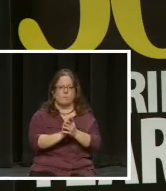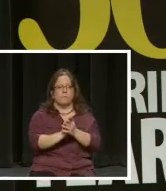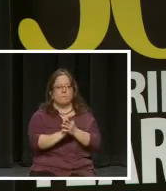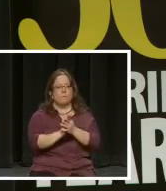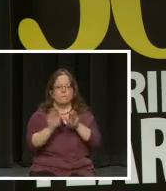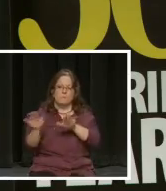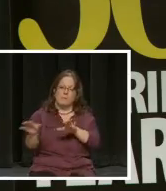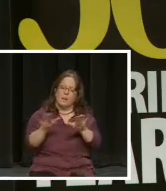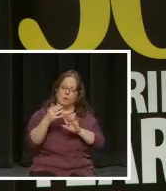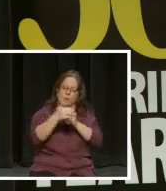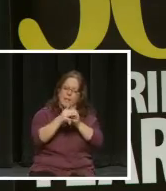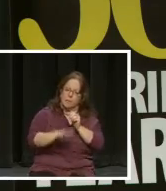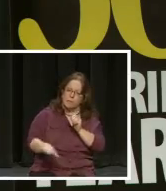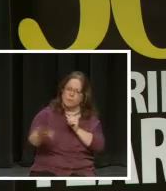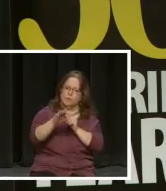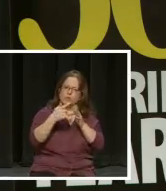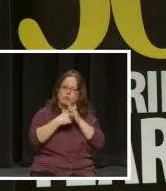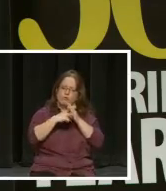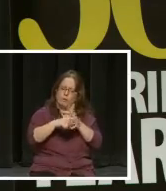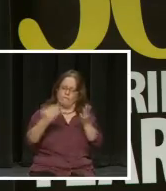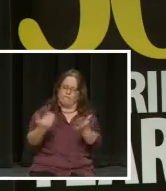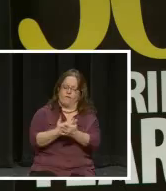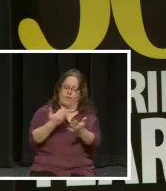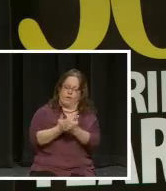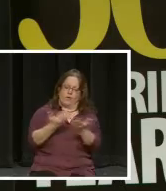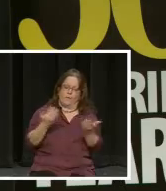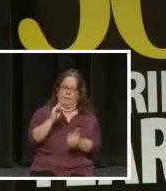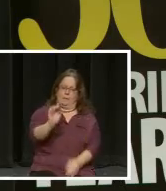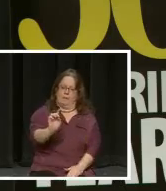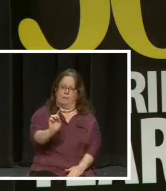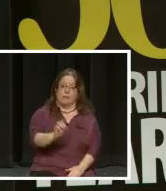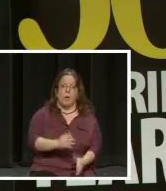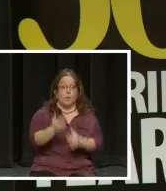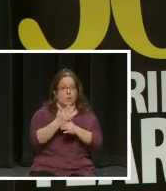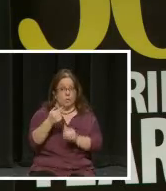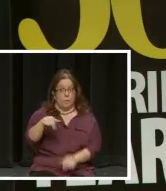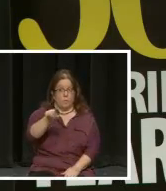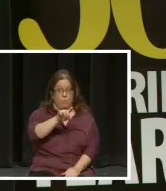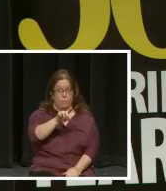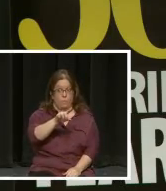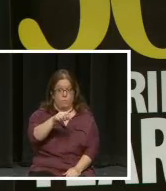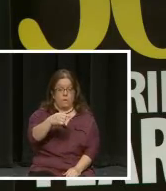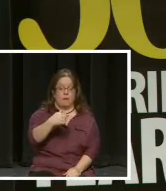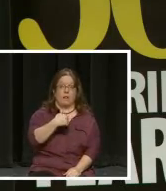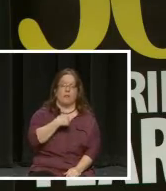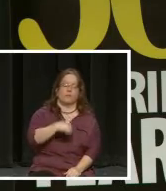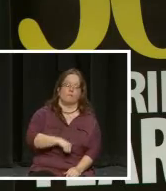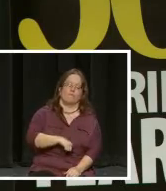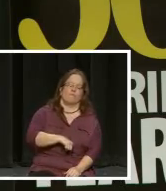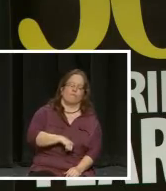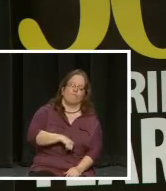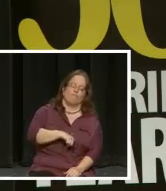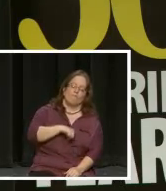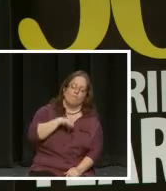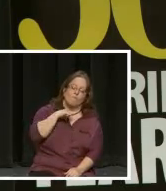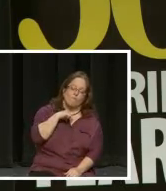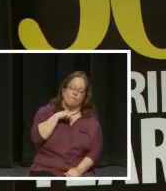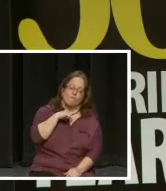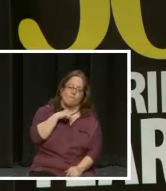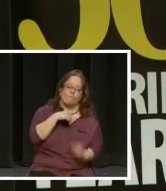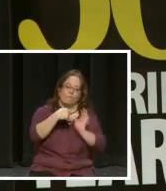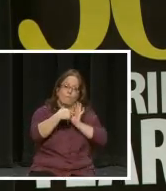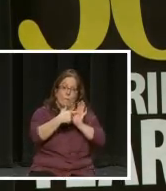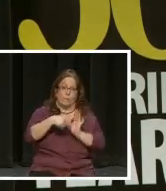get settled in the neighborhood and start here fresh. I want to share with you that I am so proud to be able to